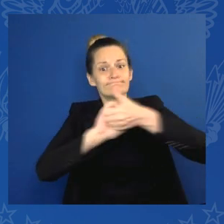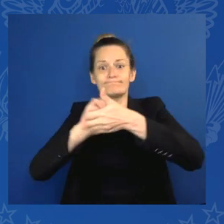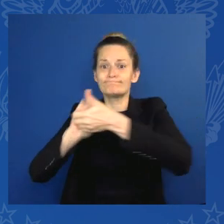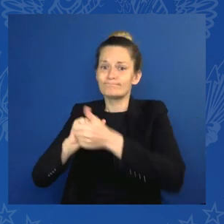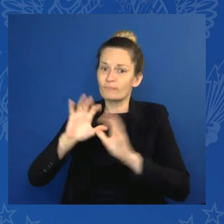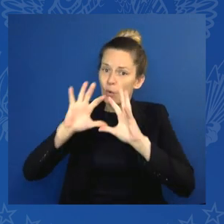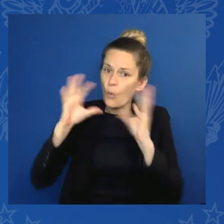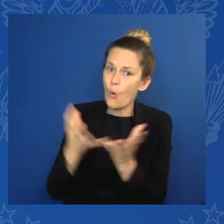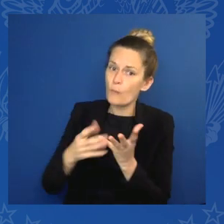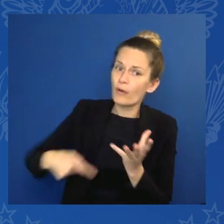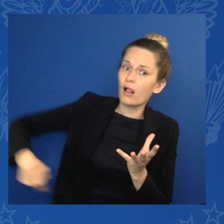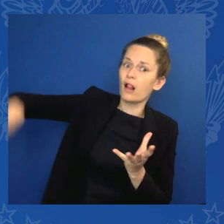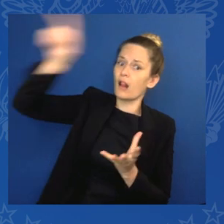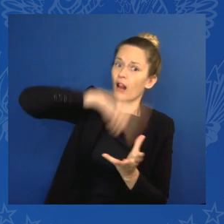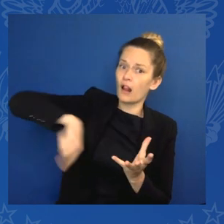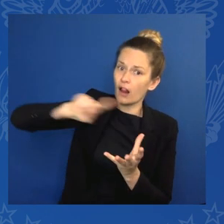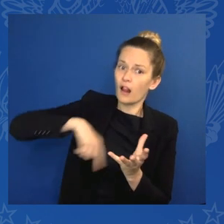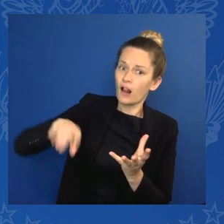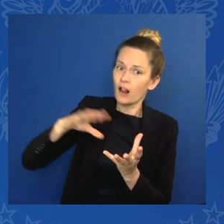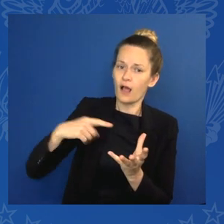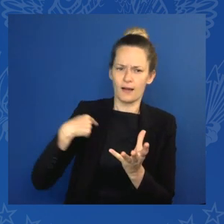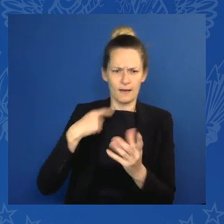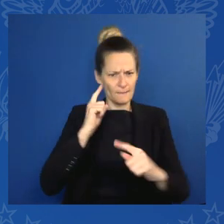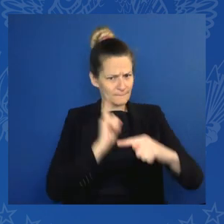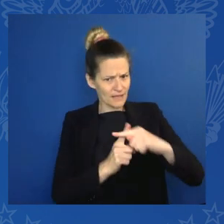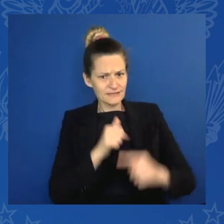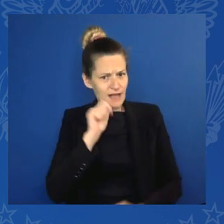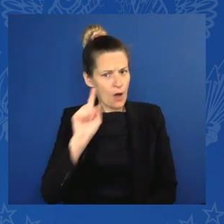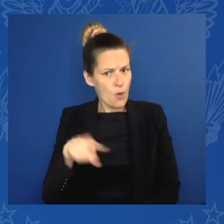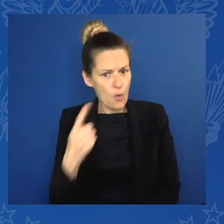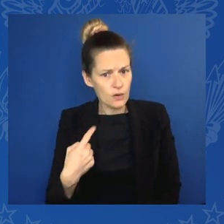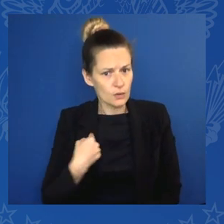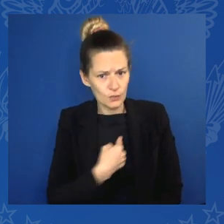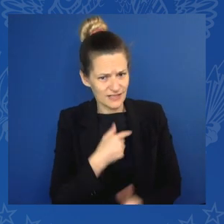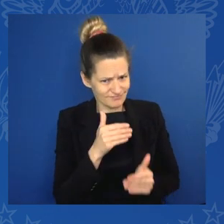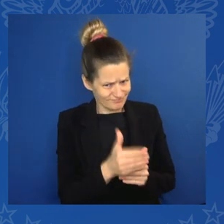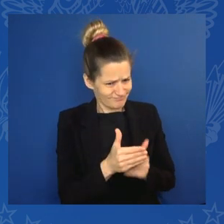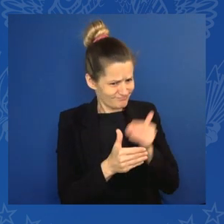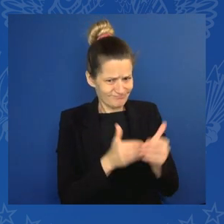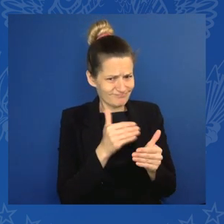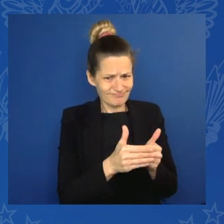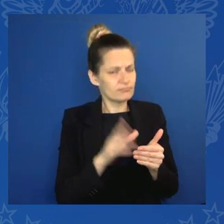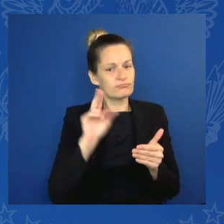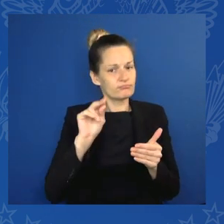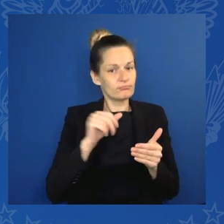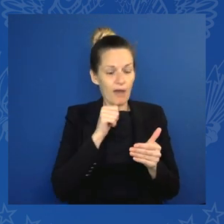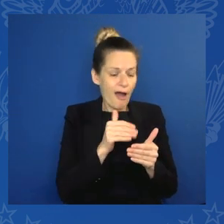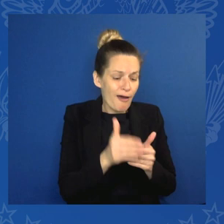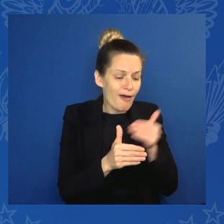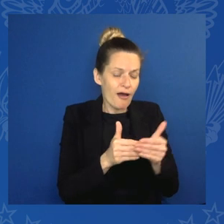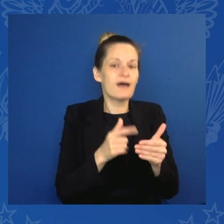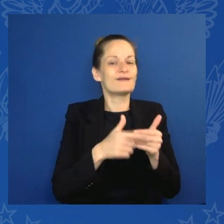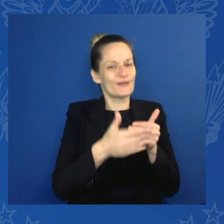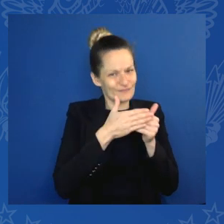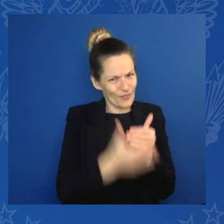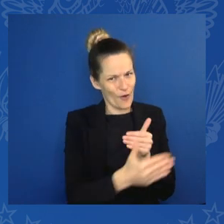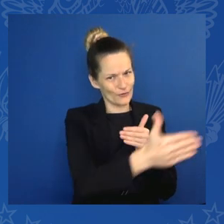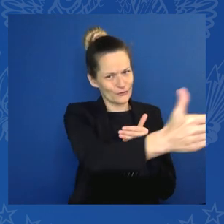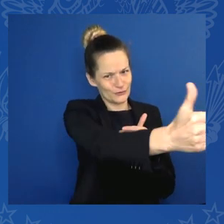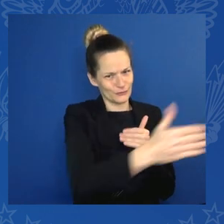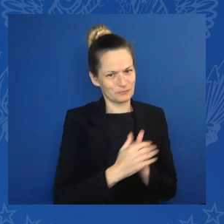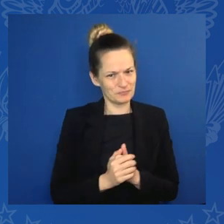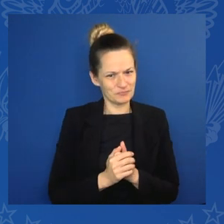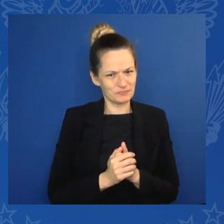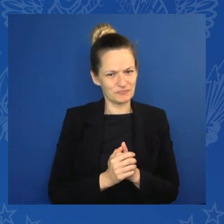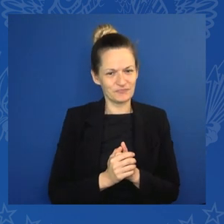this is a long-term undertaking. Germany will move this work forward beyond the Elmer Summit to make progress towards